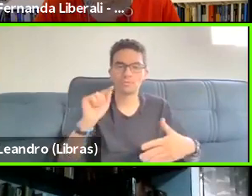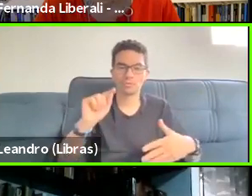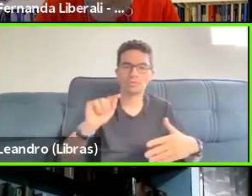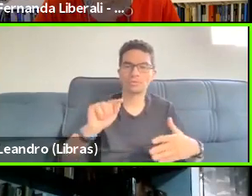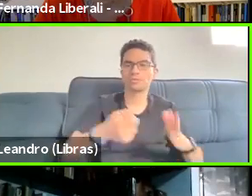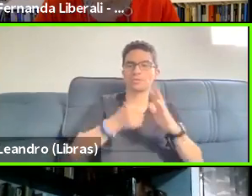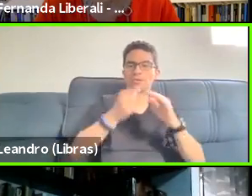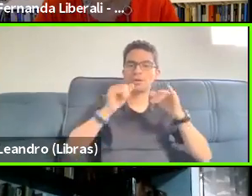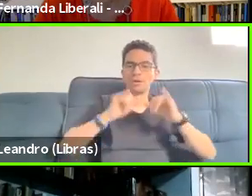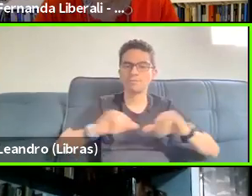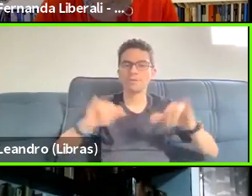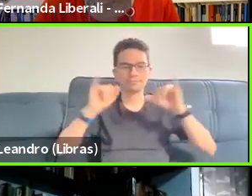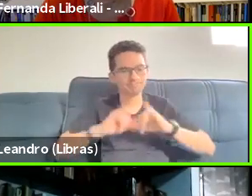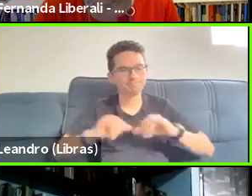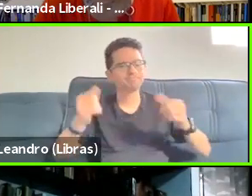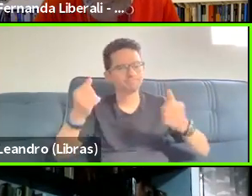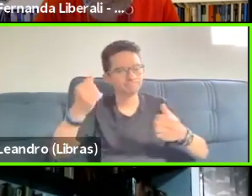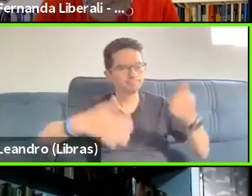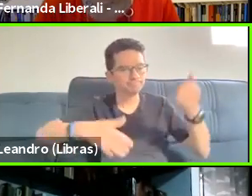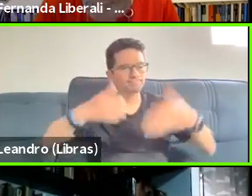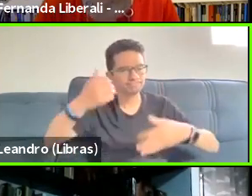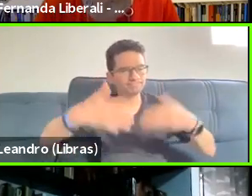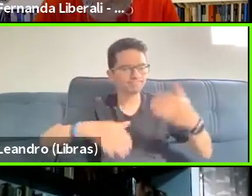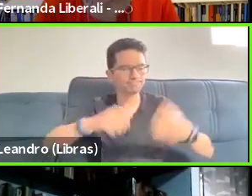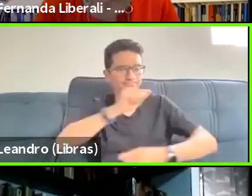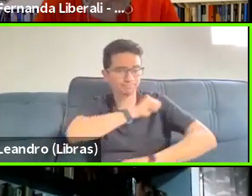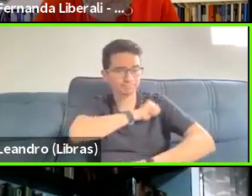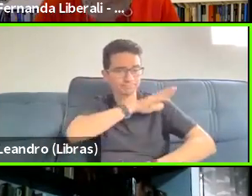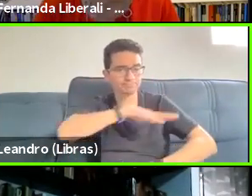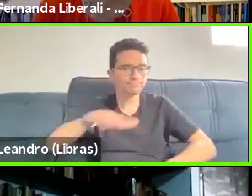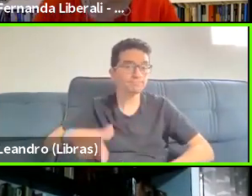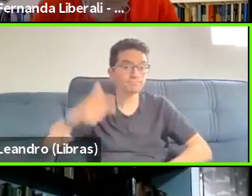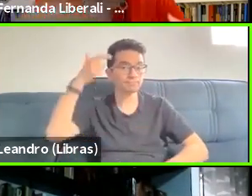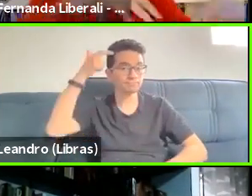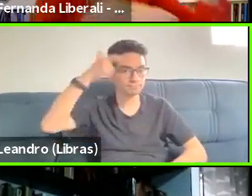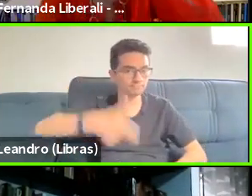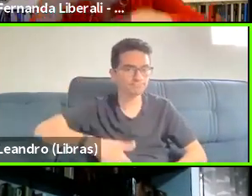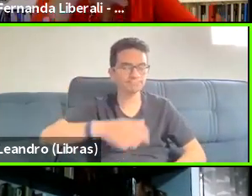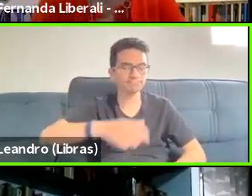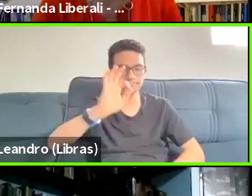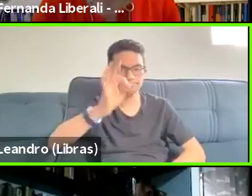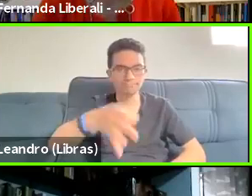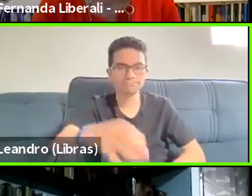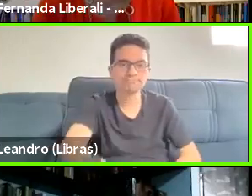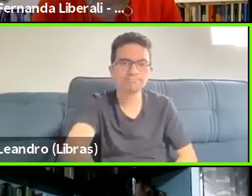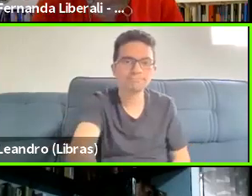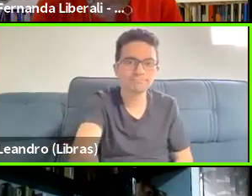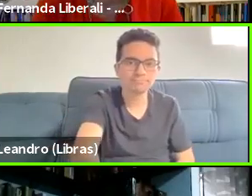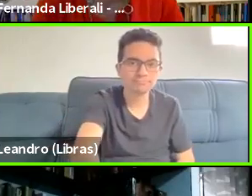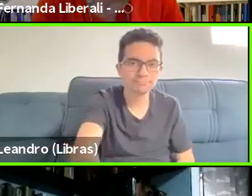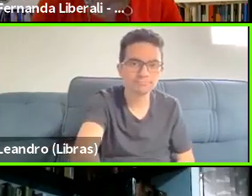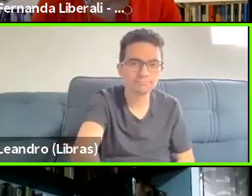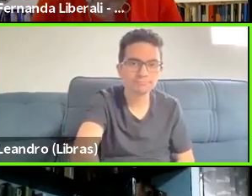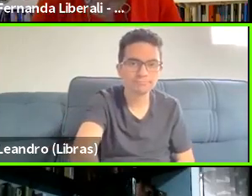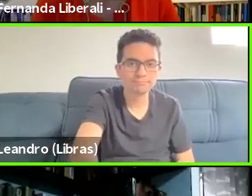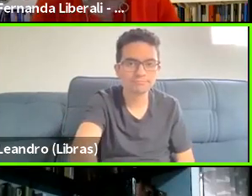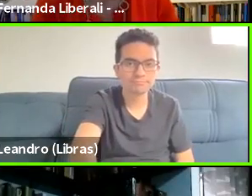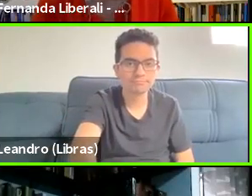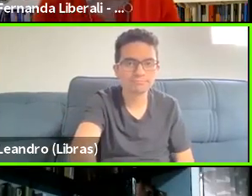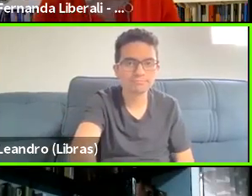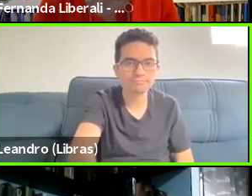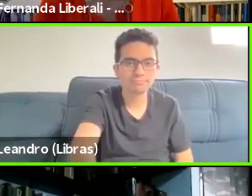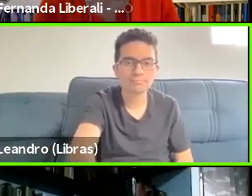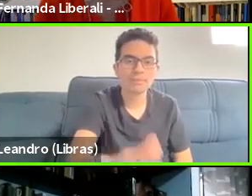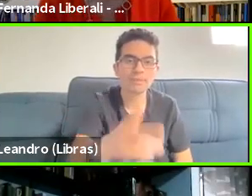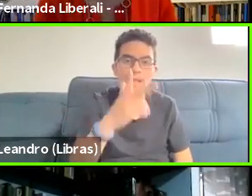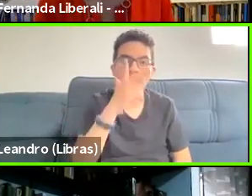bodies as being the sort of bio, um, artifact of Genesis. We, we, through our experiences in the world,